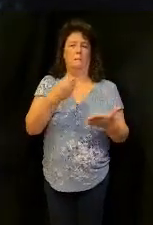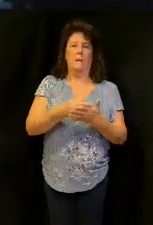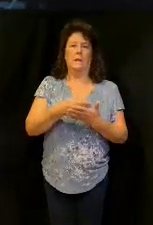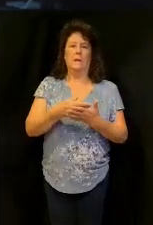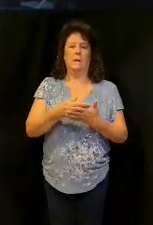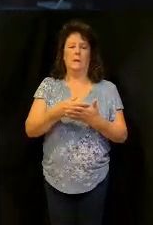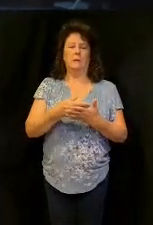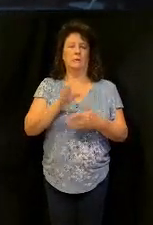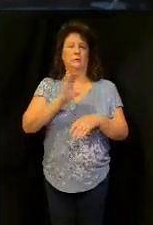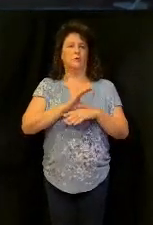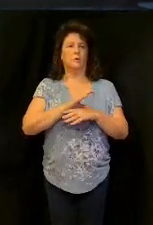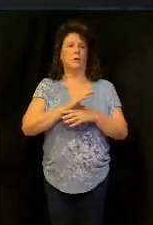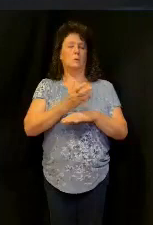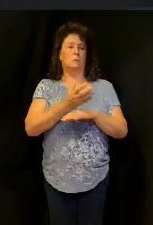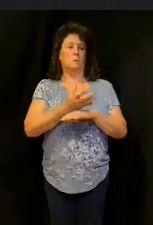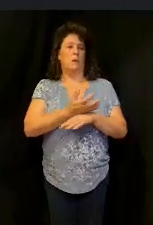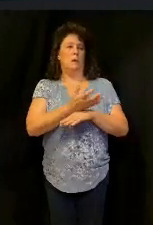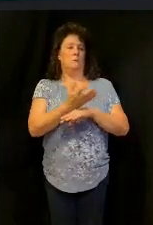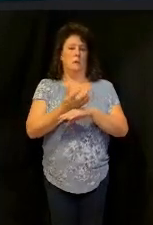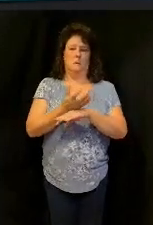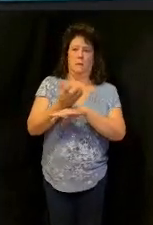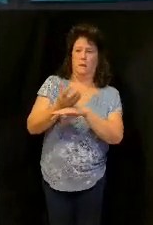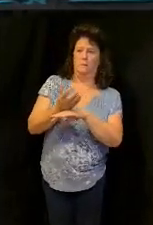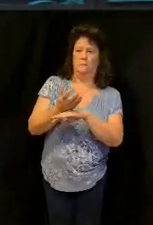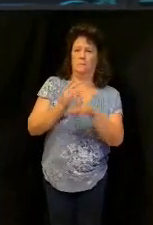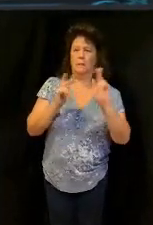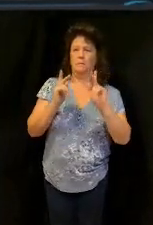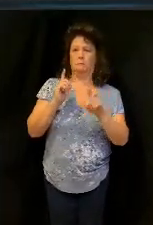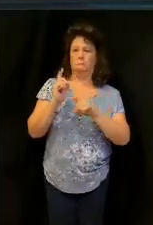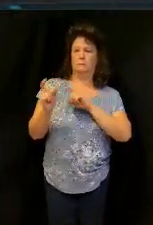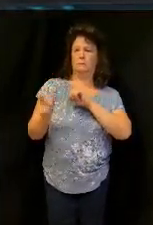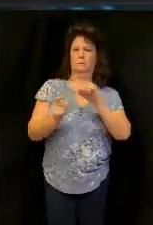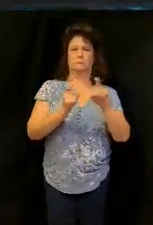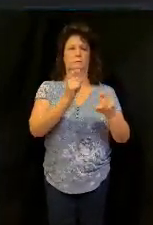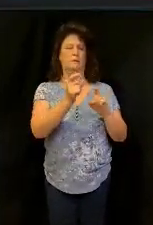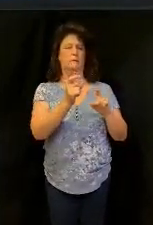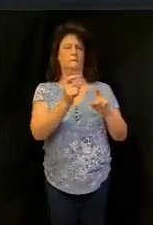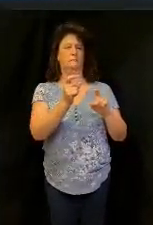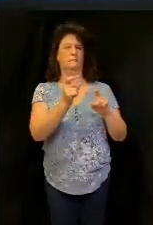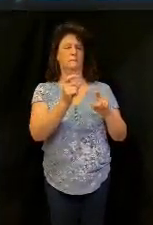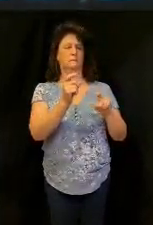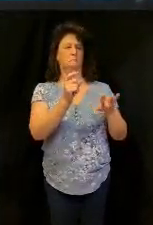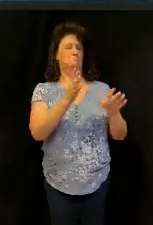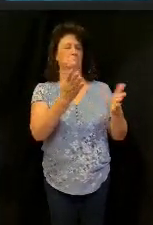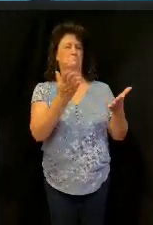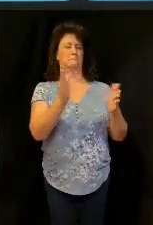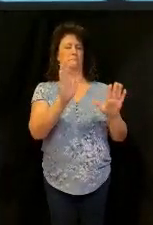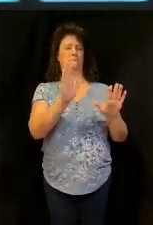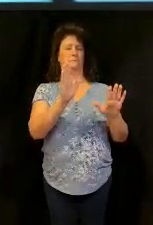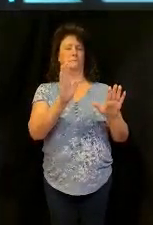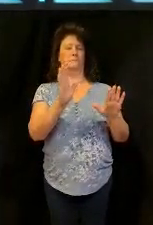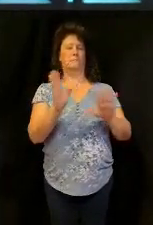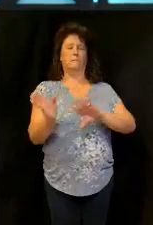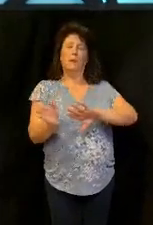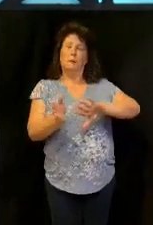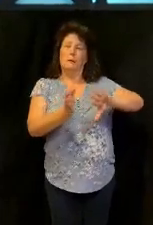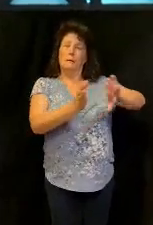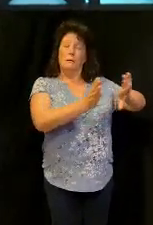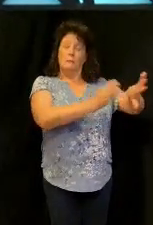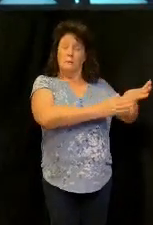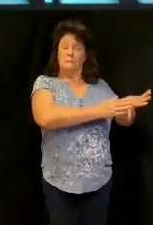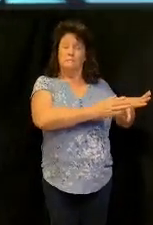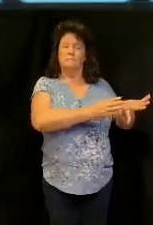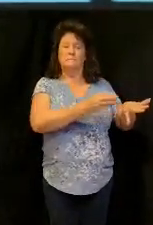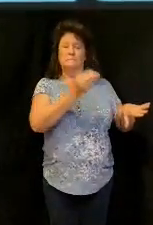you know, you know, people want you to give all your money, or those type of things, and we could say a whole lot about that, but